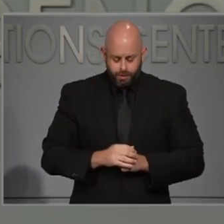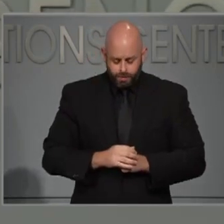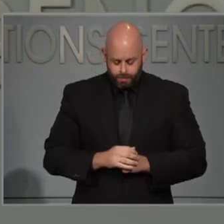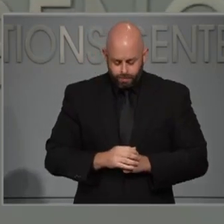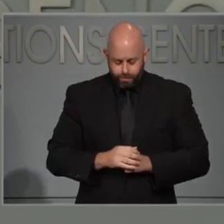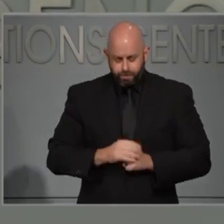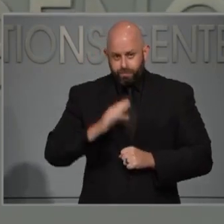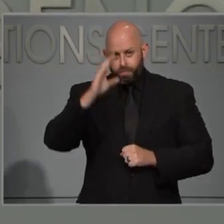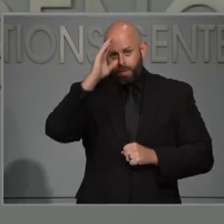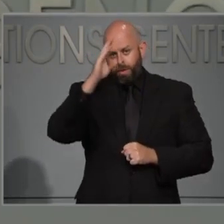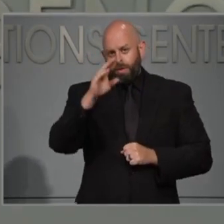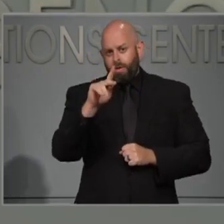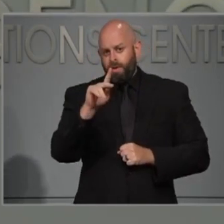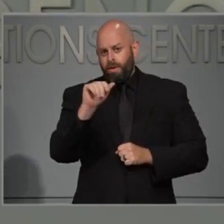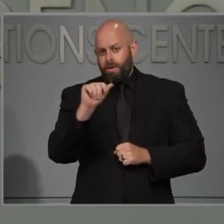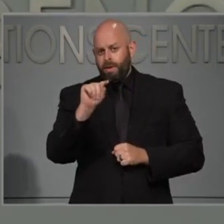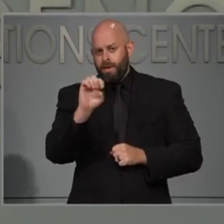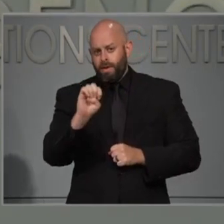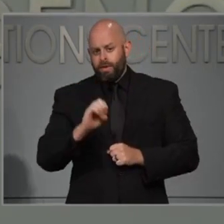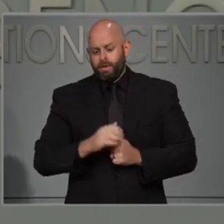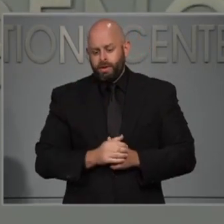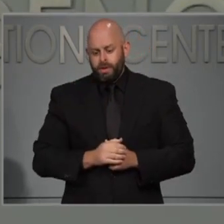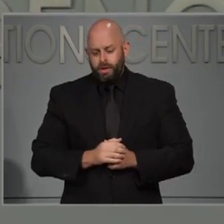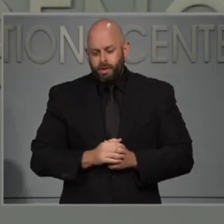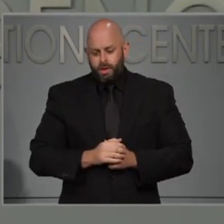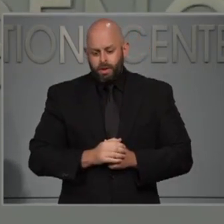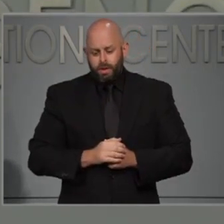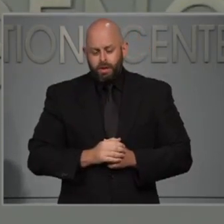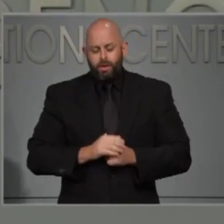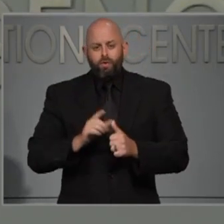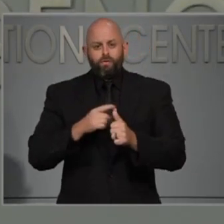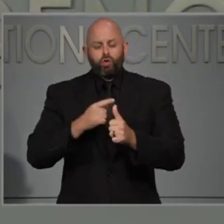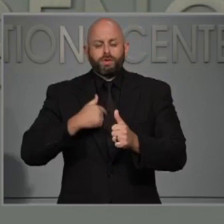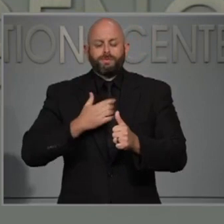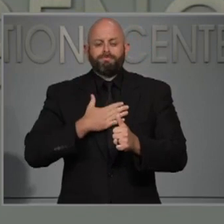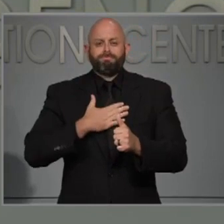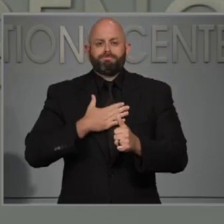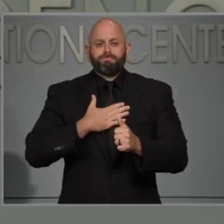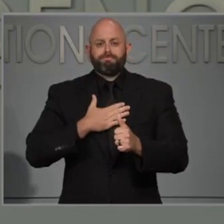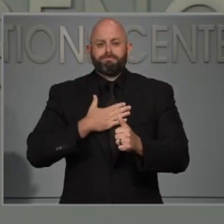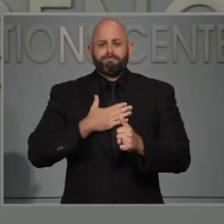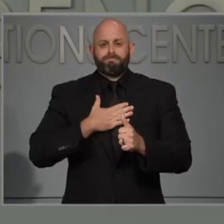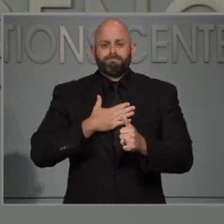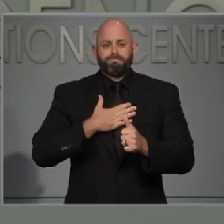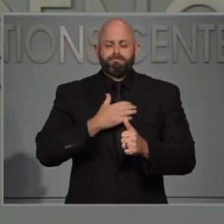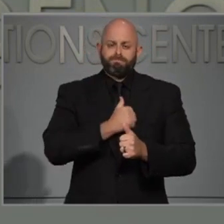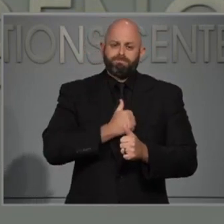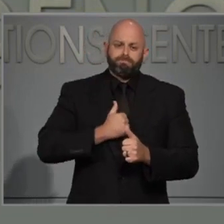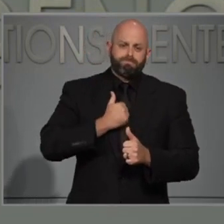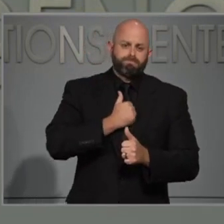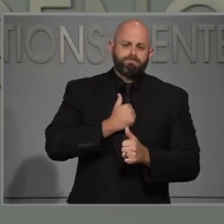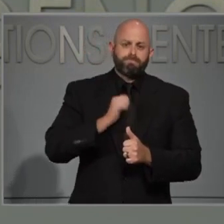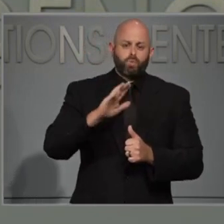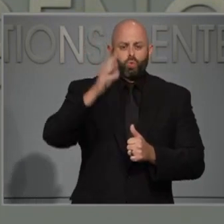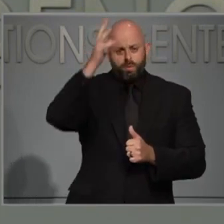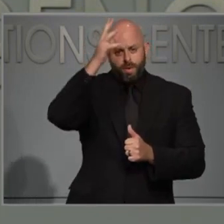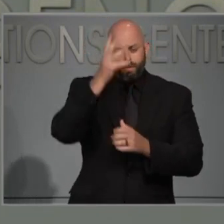Hi, Kate. First, also, let me extend my sympathies about your dad and